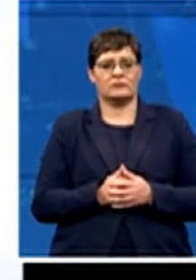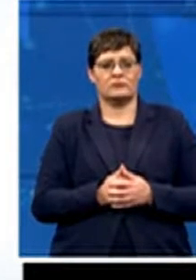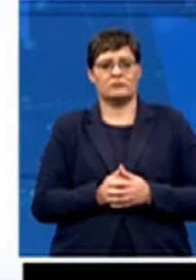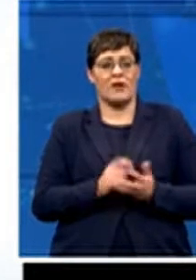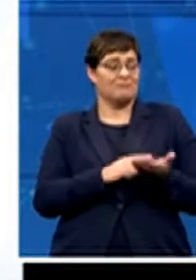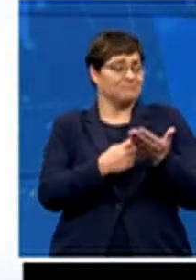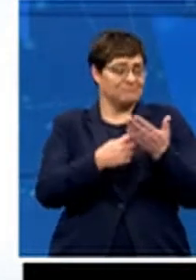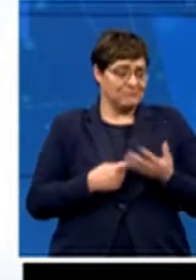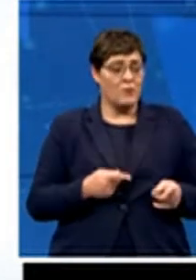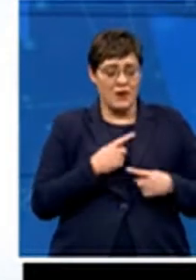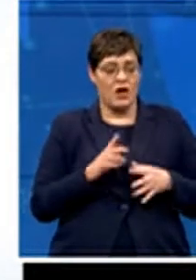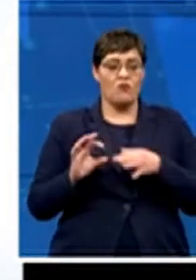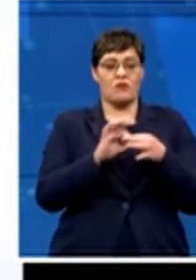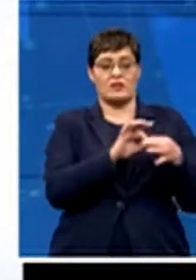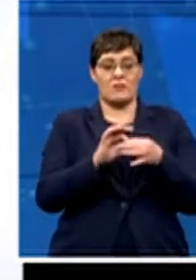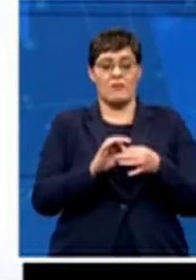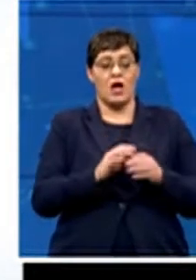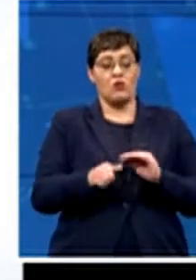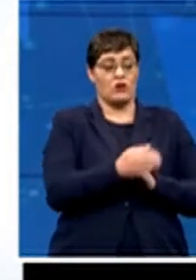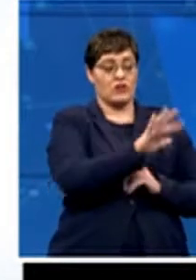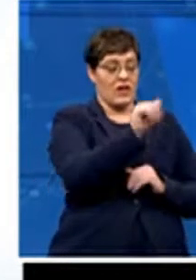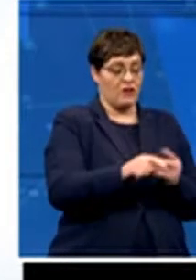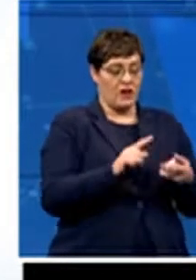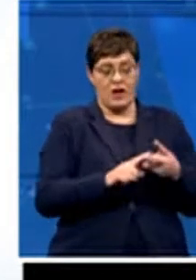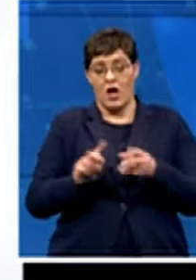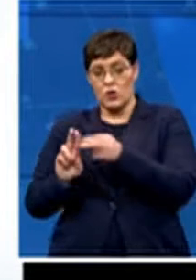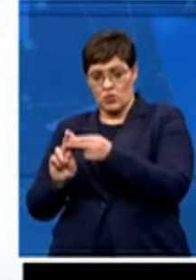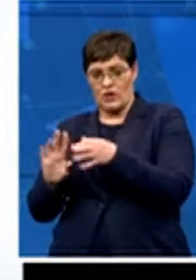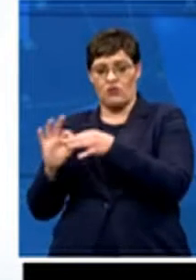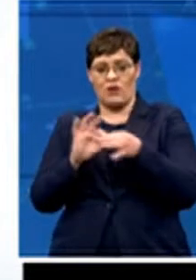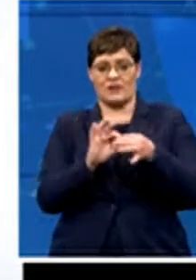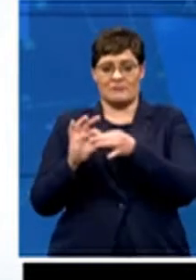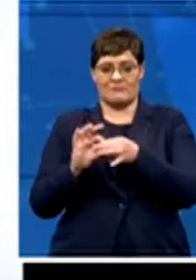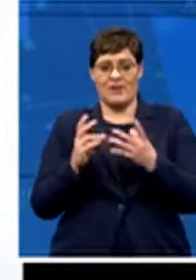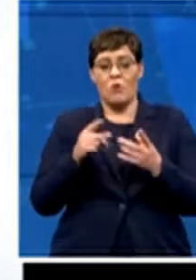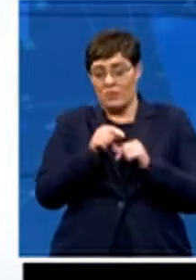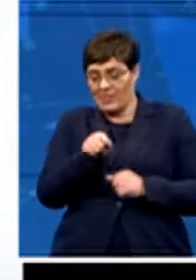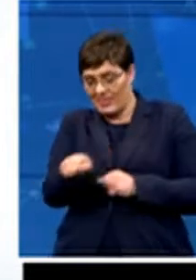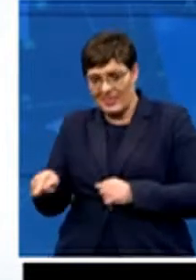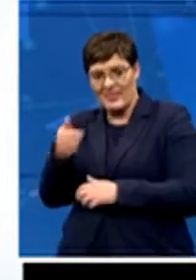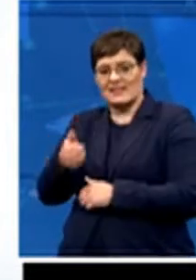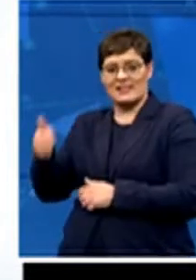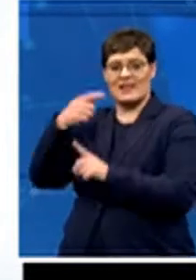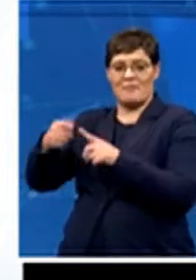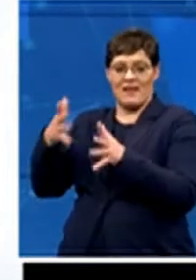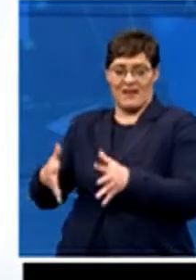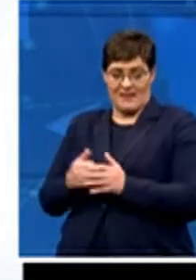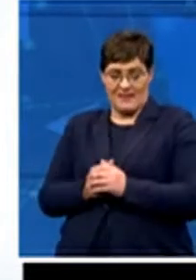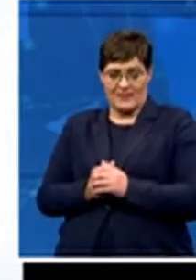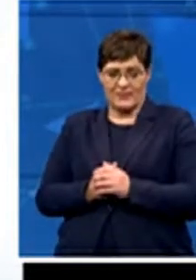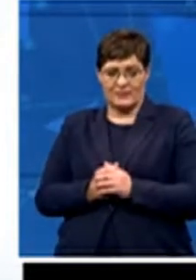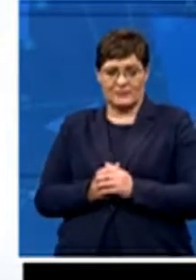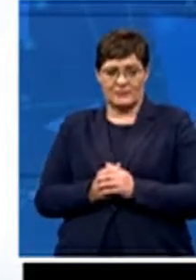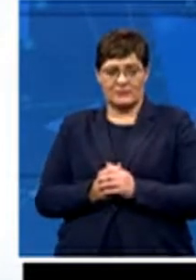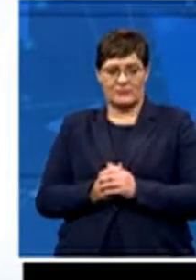Africa and the unions with their senior players. And it would appear that better support and more effective and